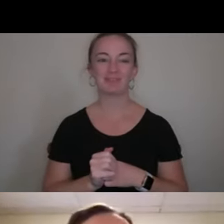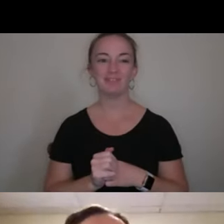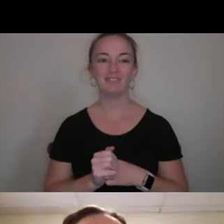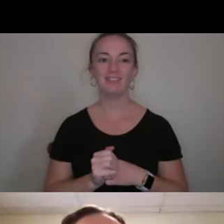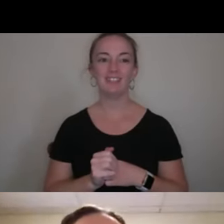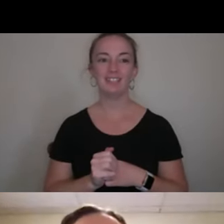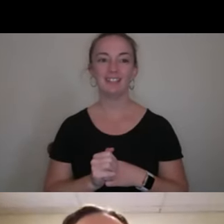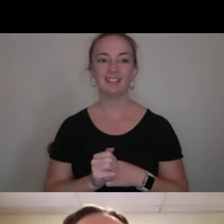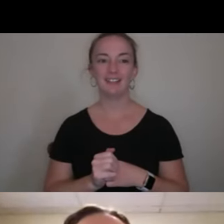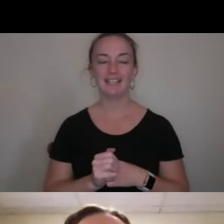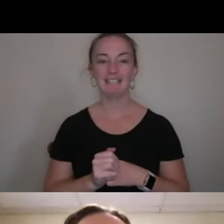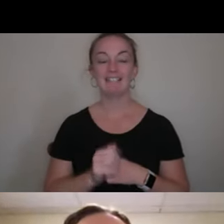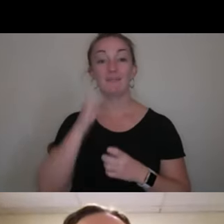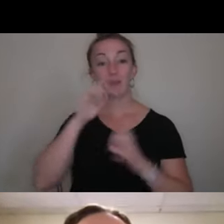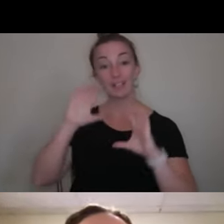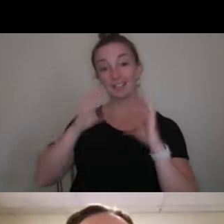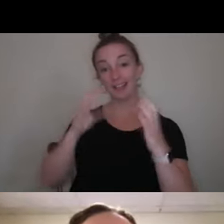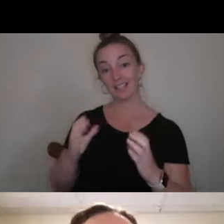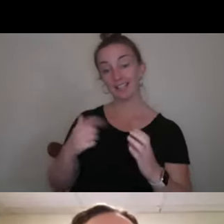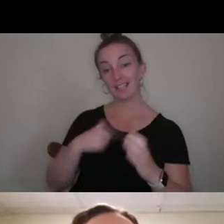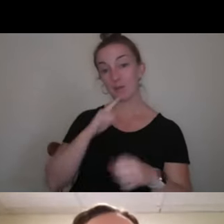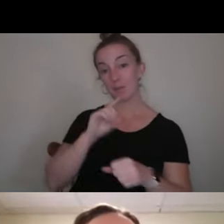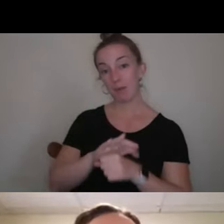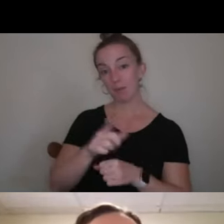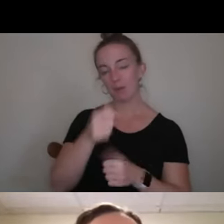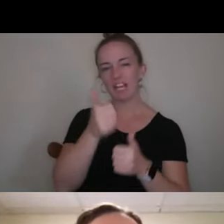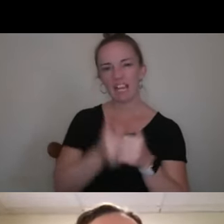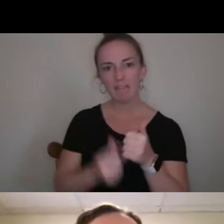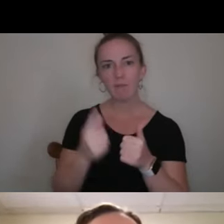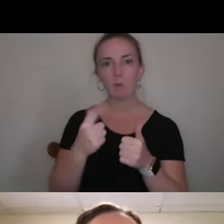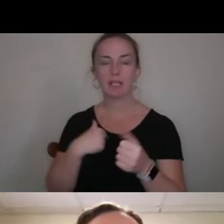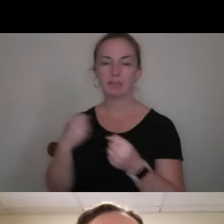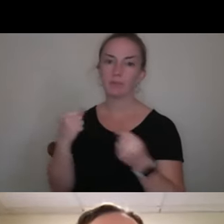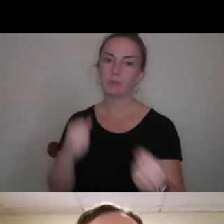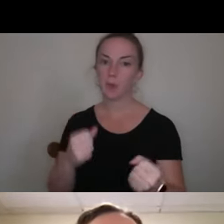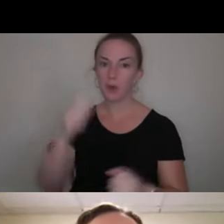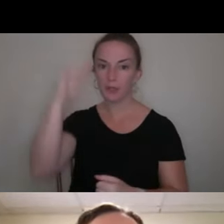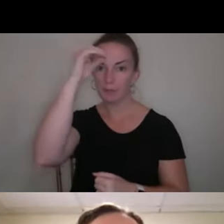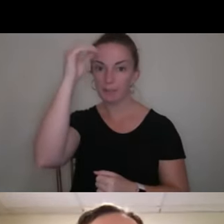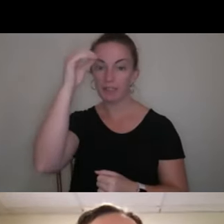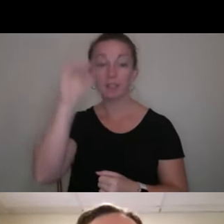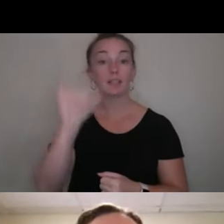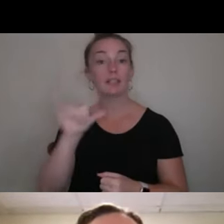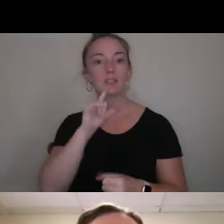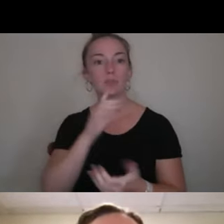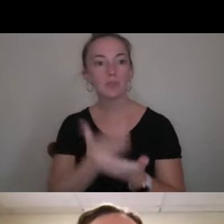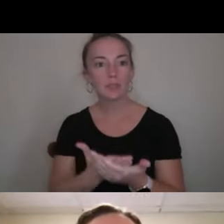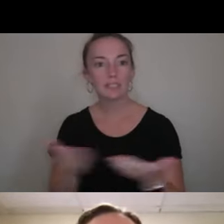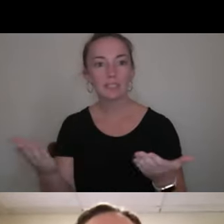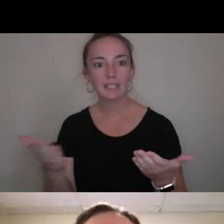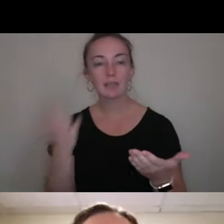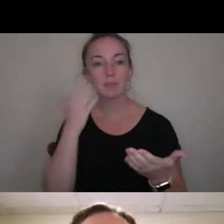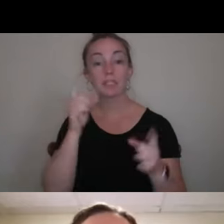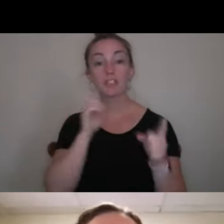When it comes to classes, I will promise you everyone has strong opinions, which is a good thing, because the